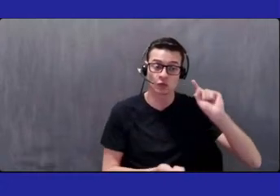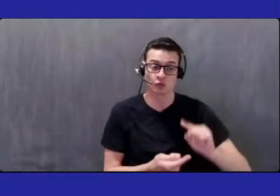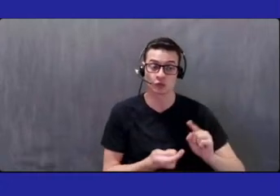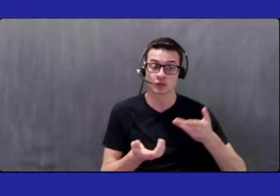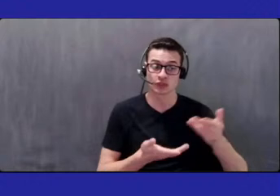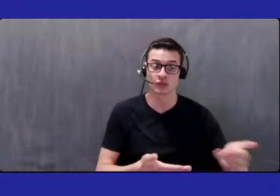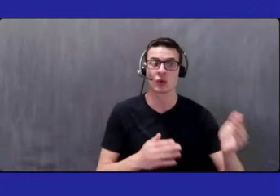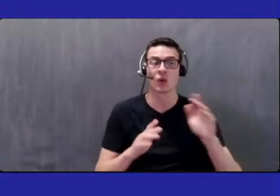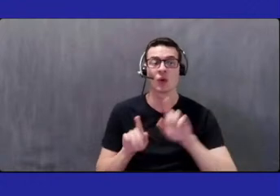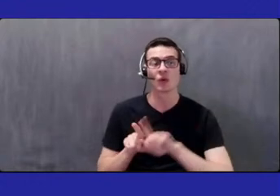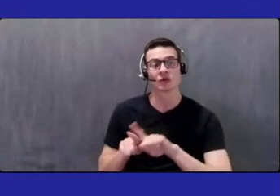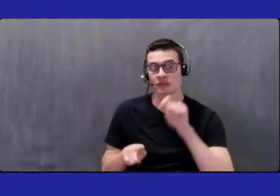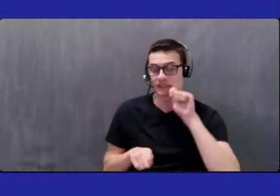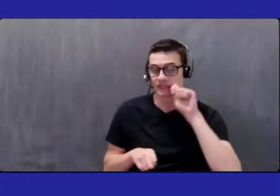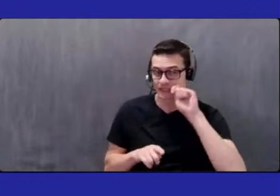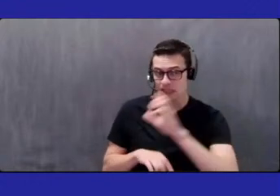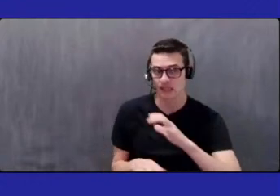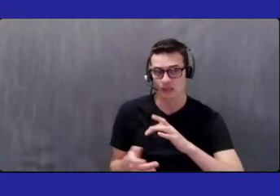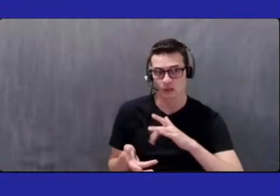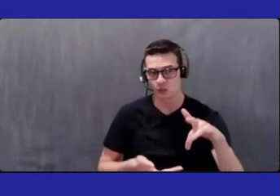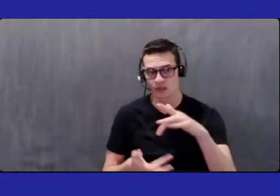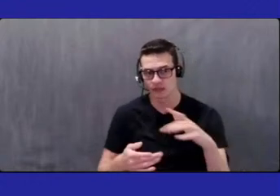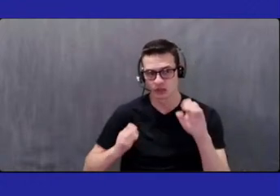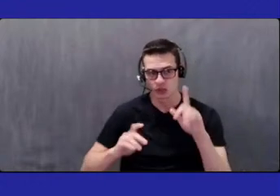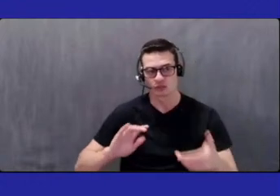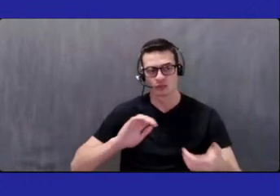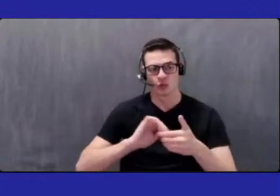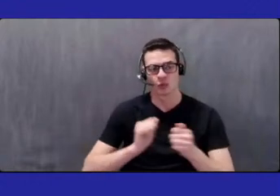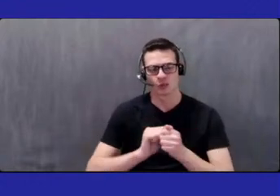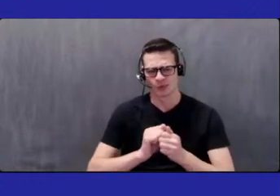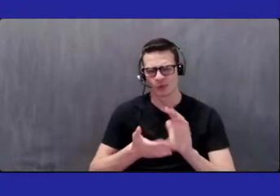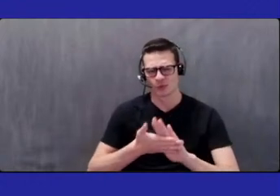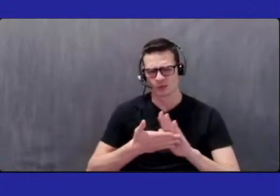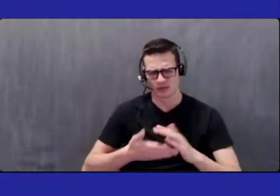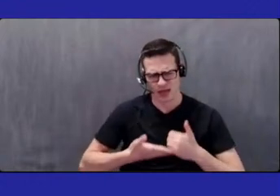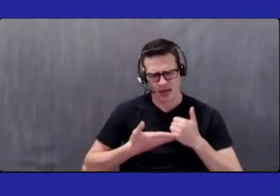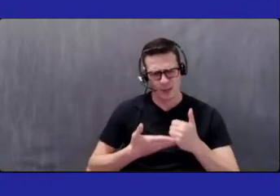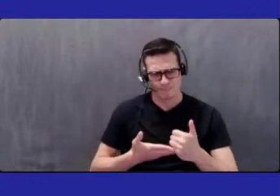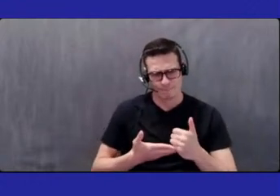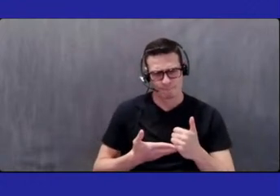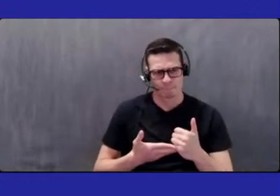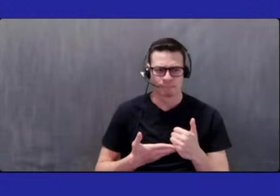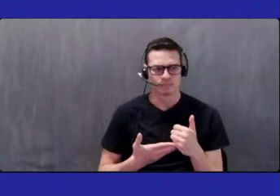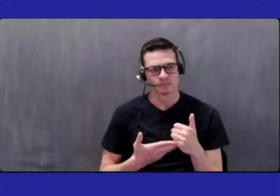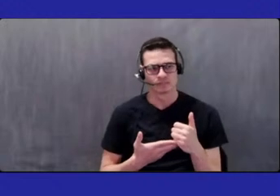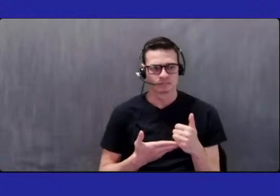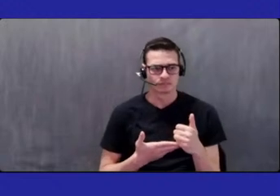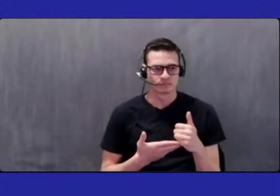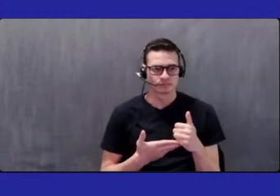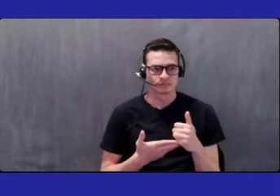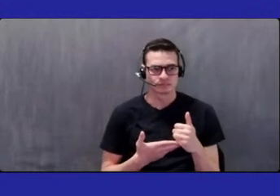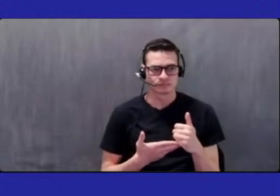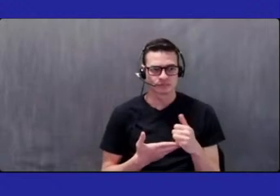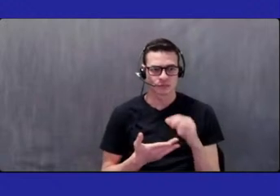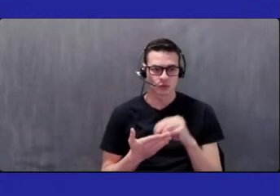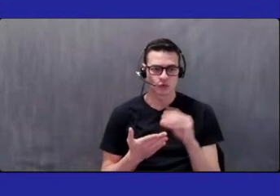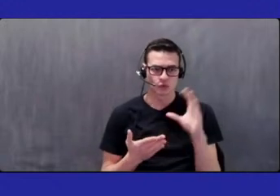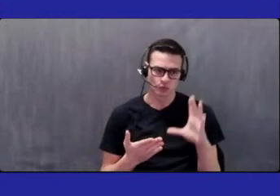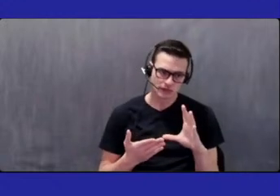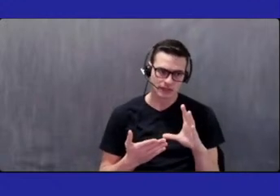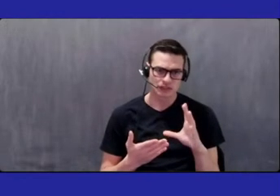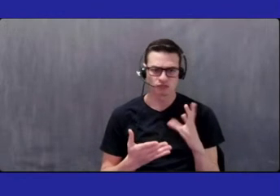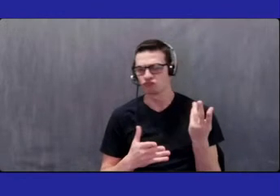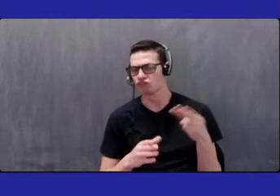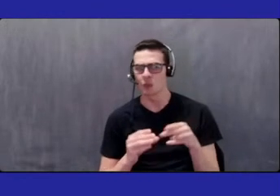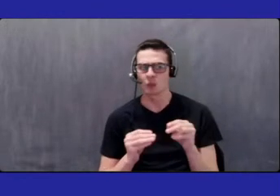tours and education partnering with neighborhood schools to kind of engage those patients, engage their children and get them into care as well. Next